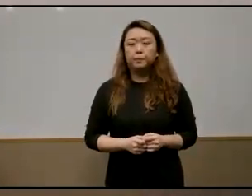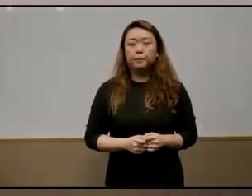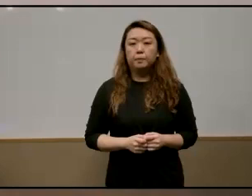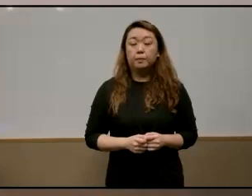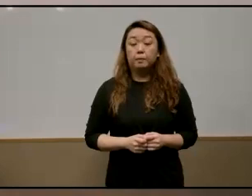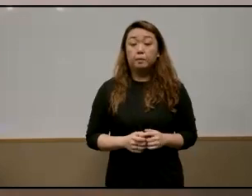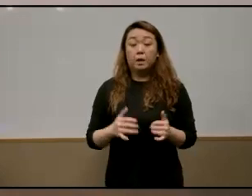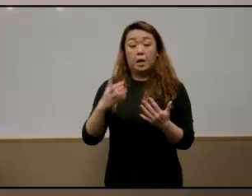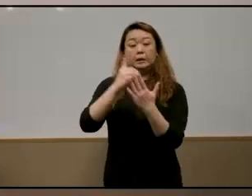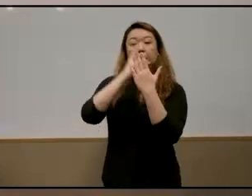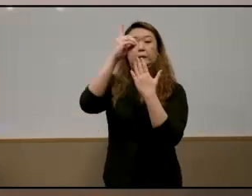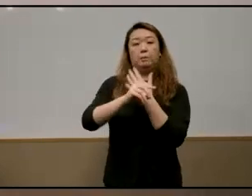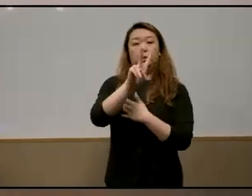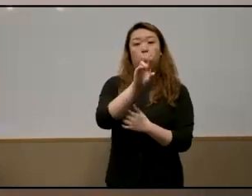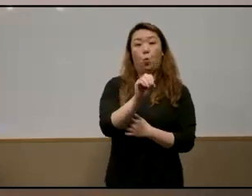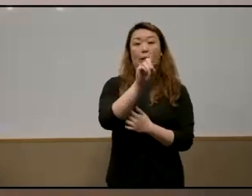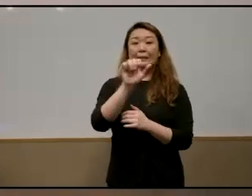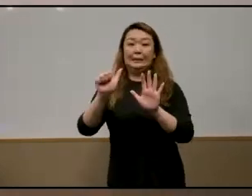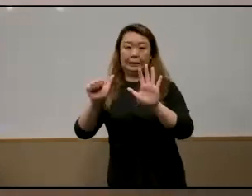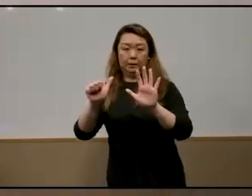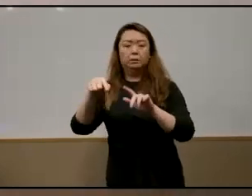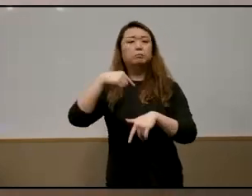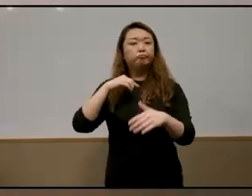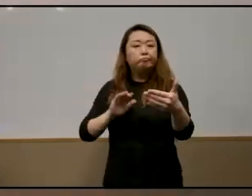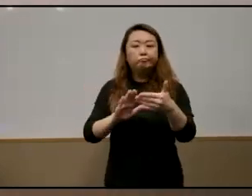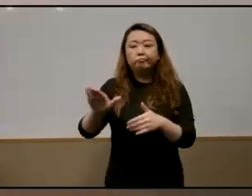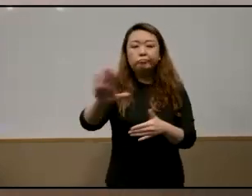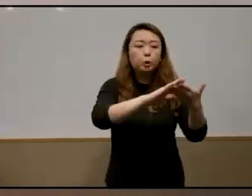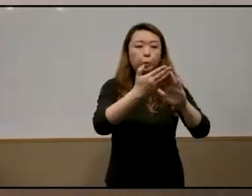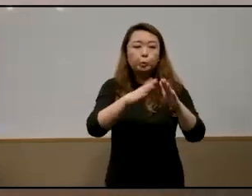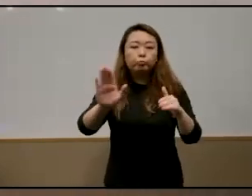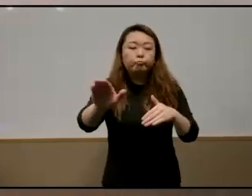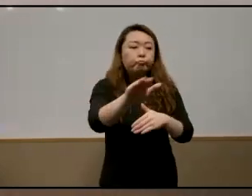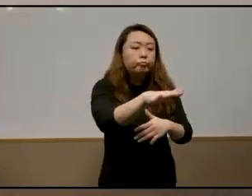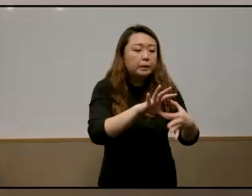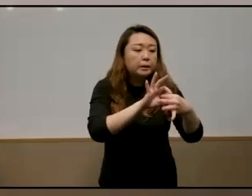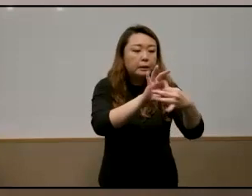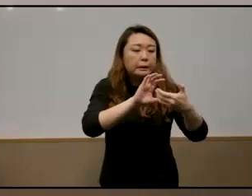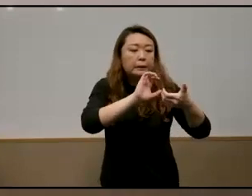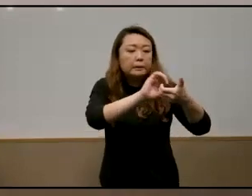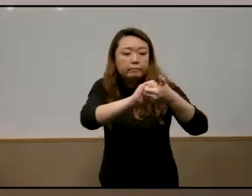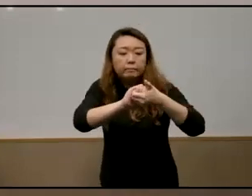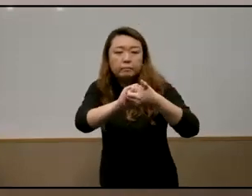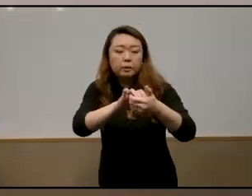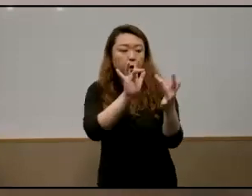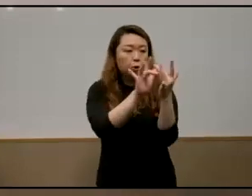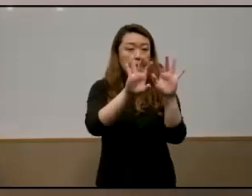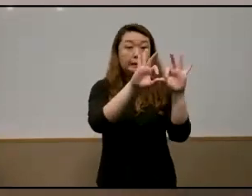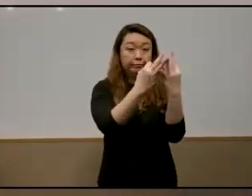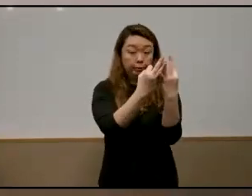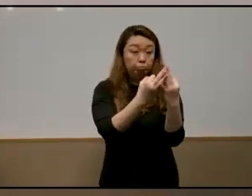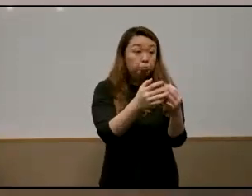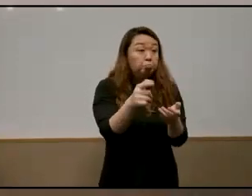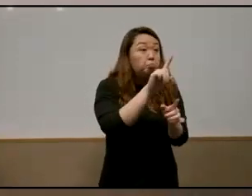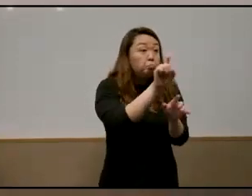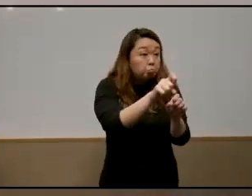so in december 2016 i approached local community organizations in singapore for help in contacting families and after securing their approval i